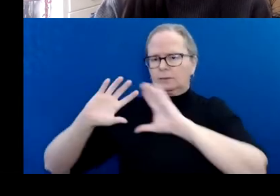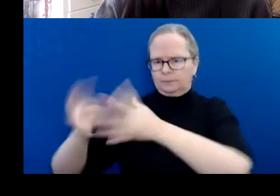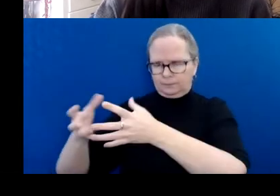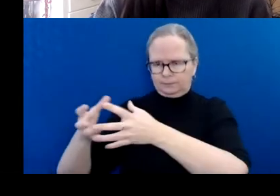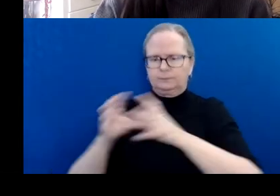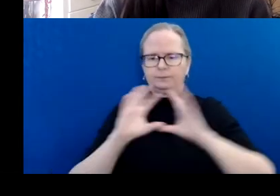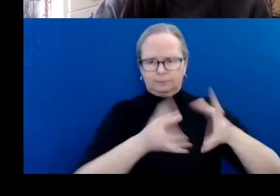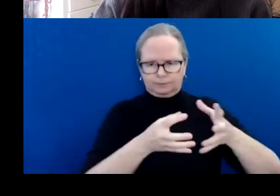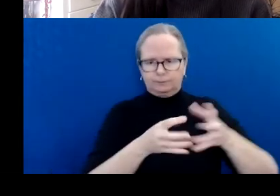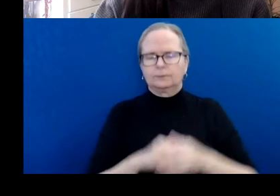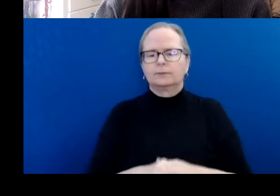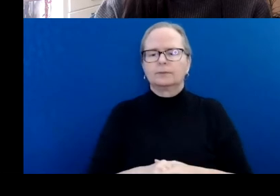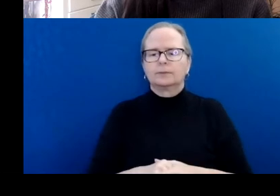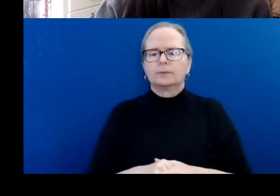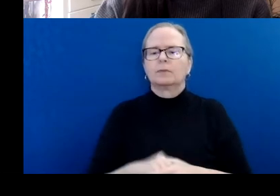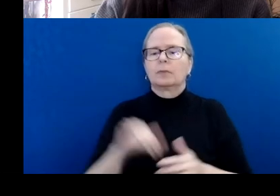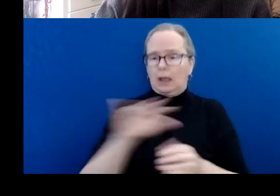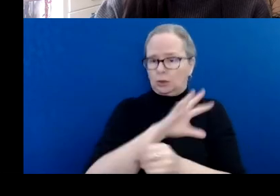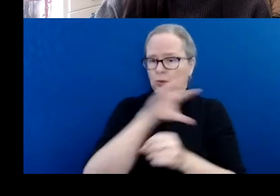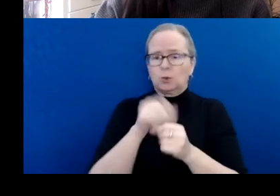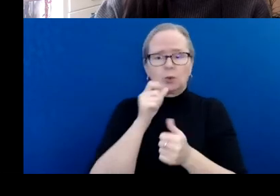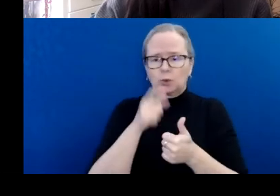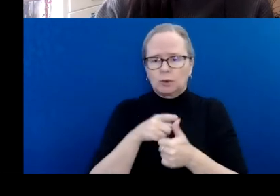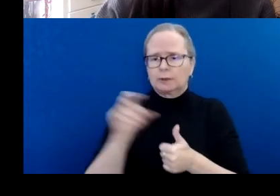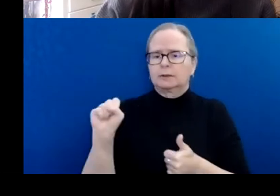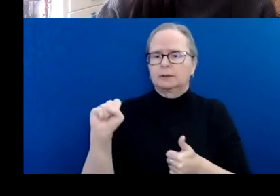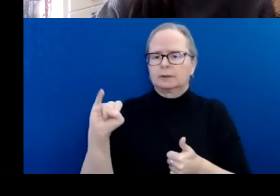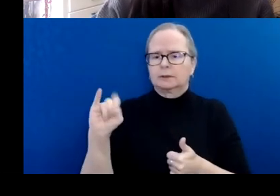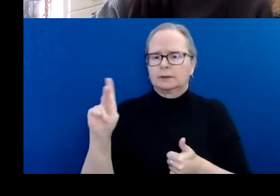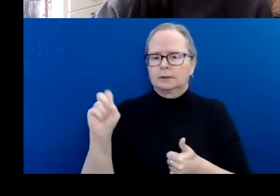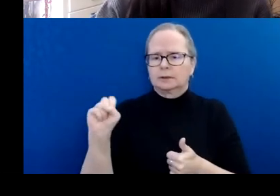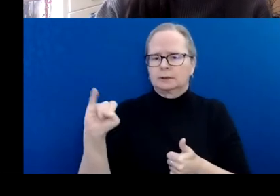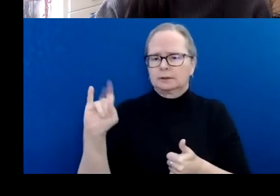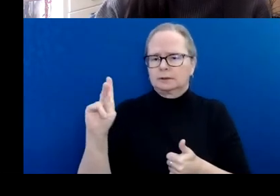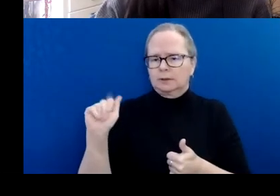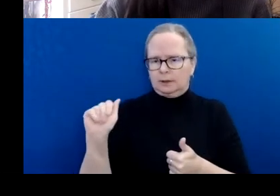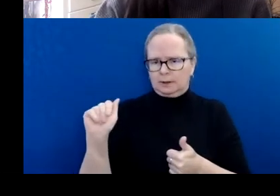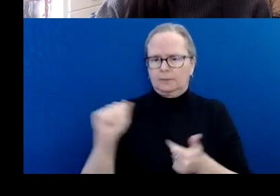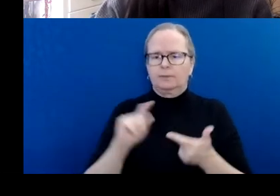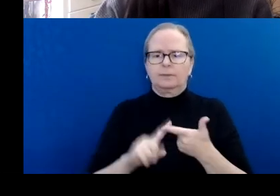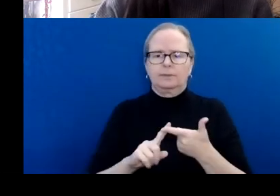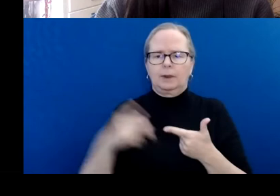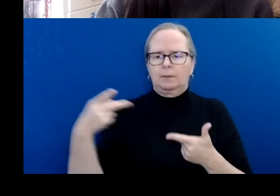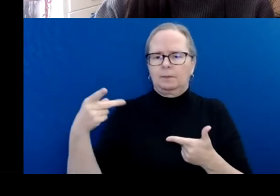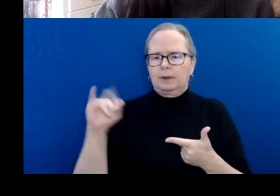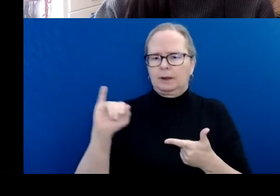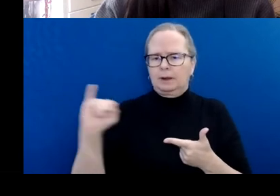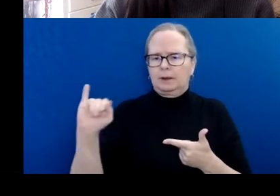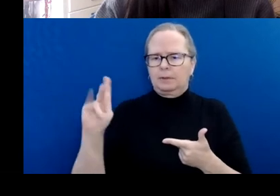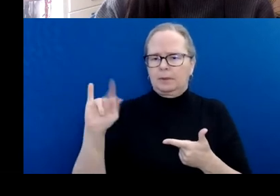Which includes the Siksika, the Pagani, and the Gaina.